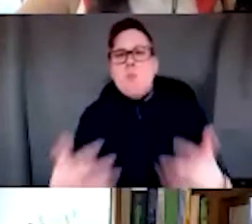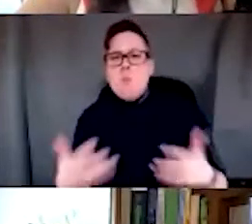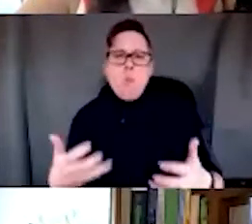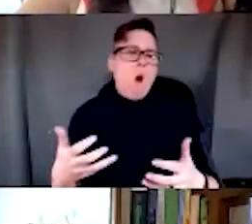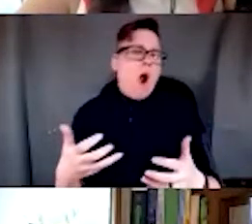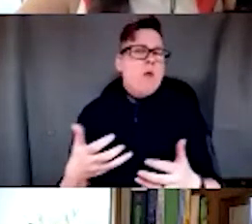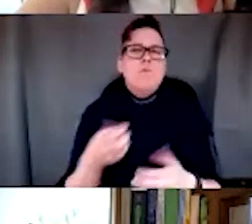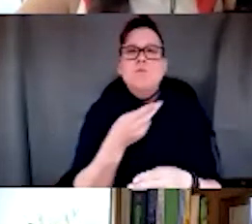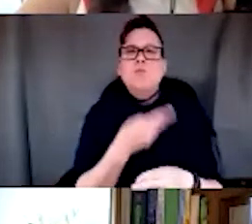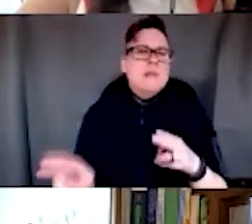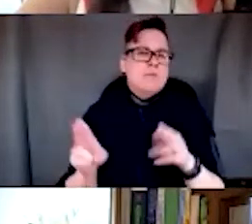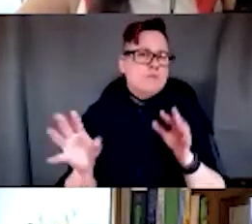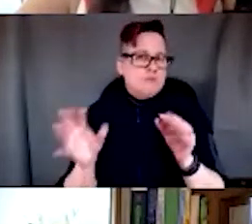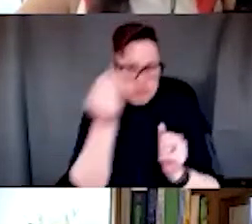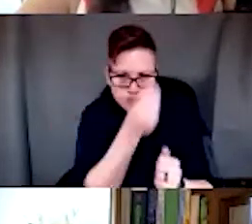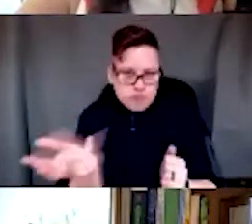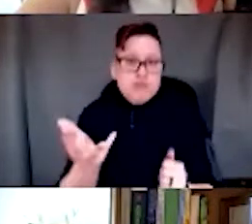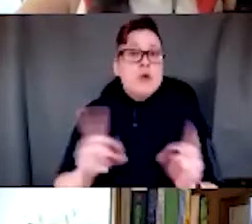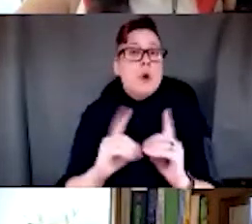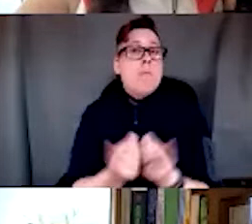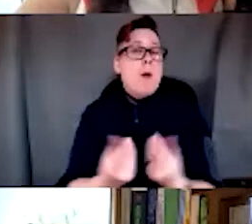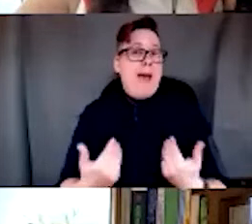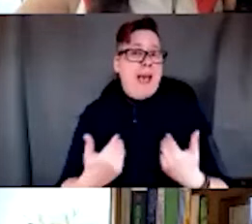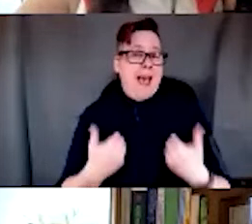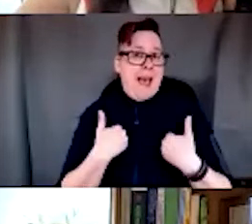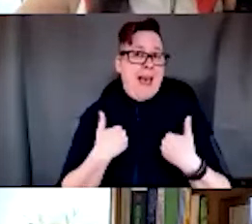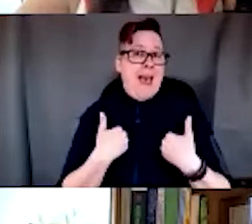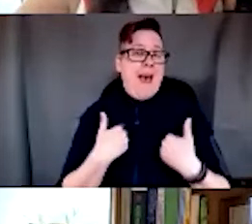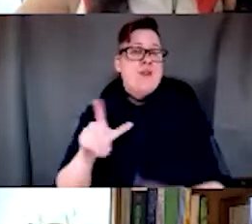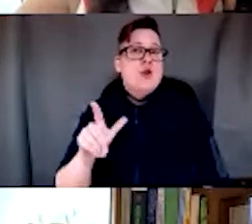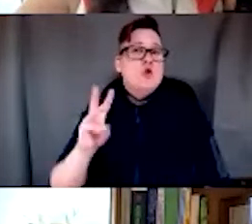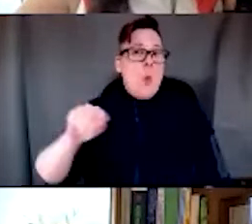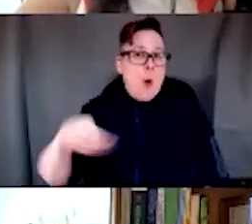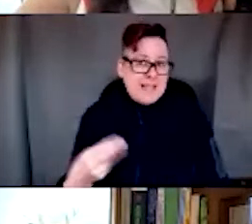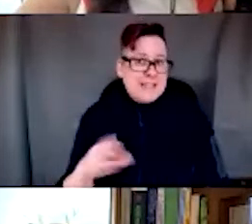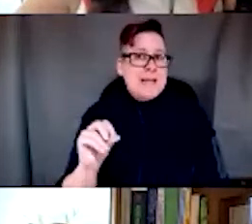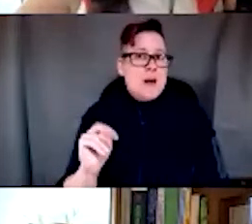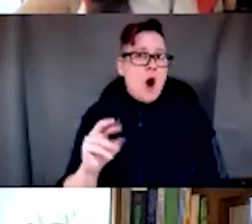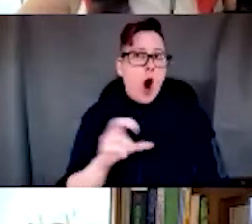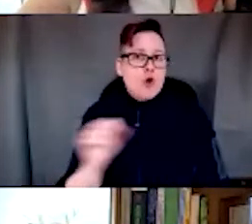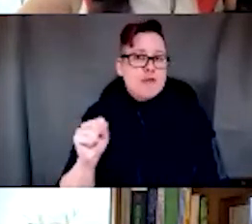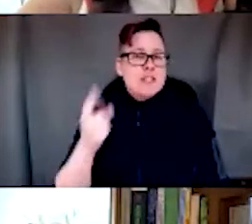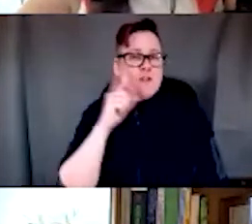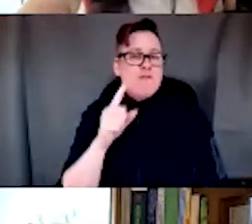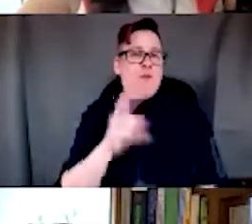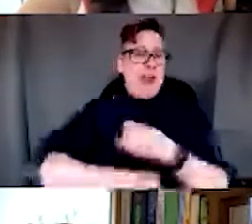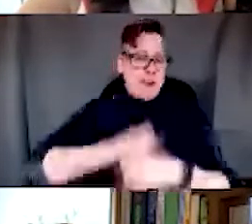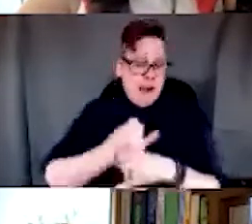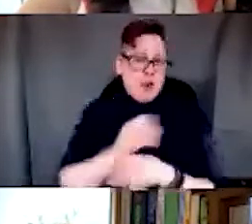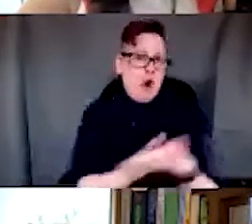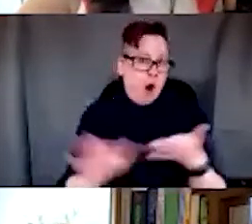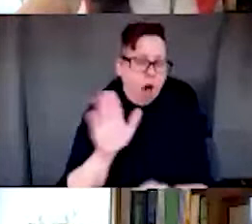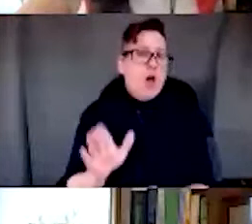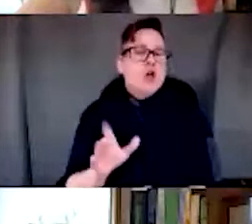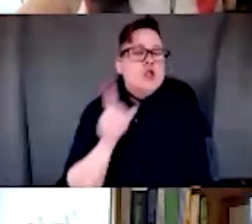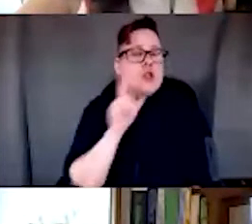highlight that our department will be hosting the 26th Congress of the International College of Psychosomatic Medicine, right